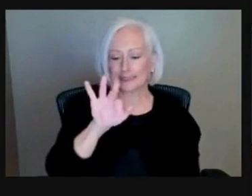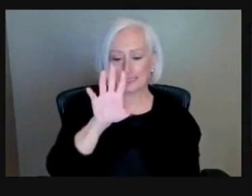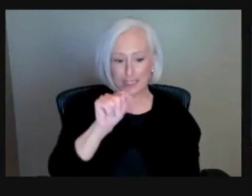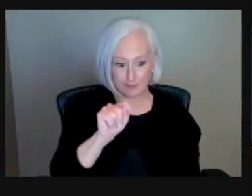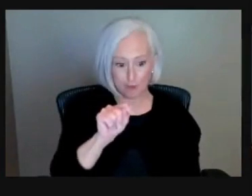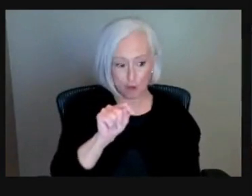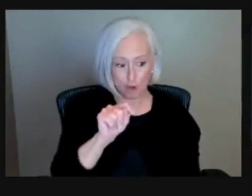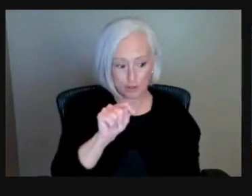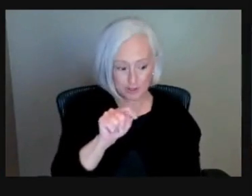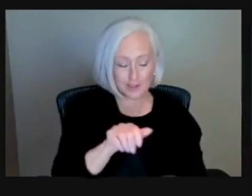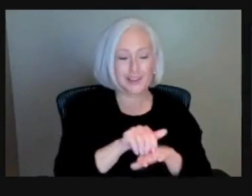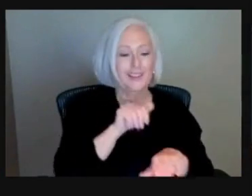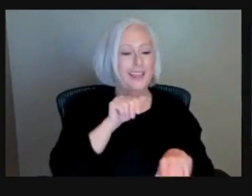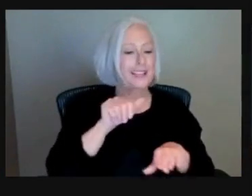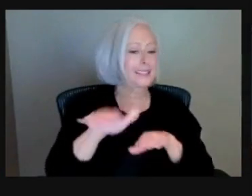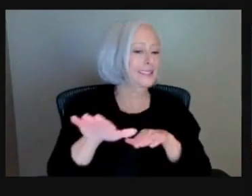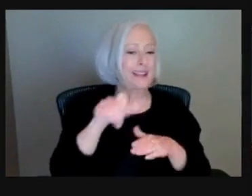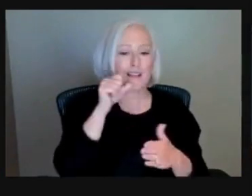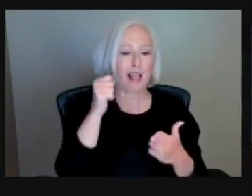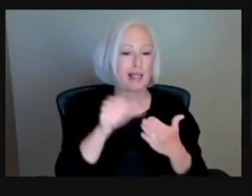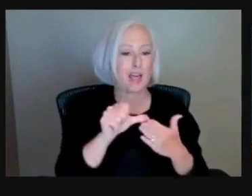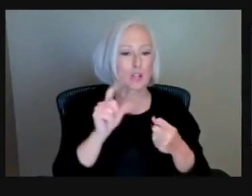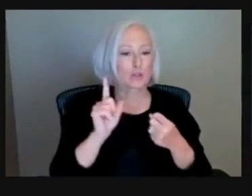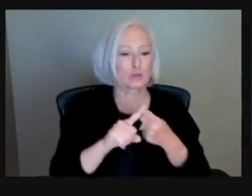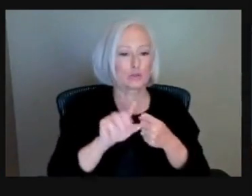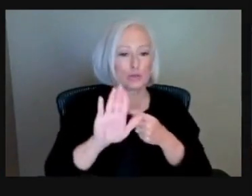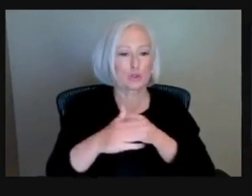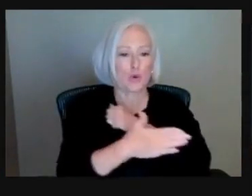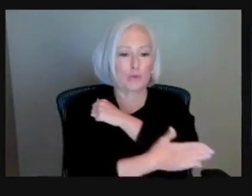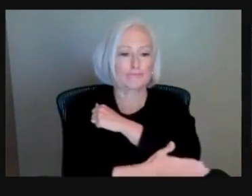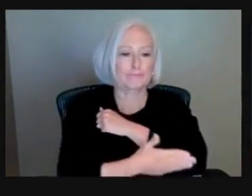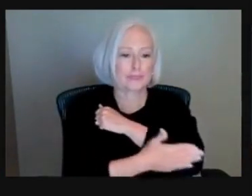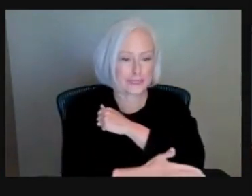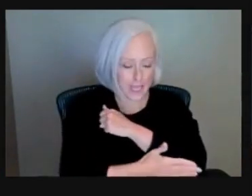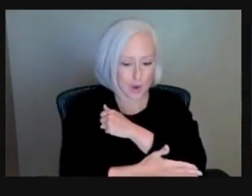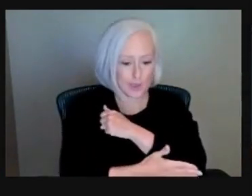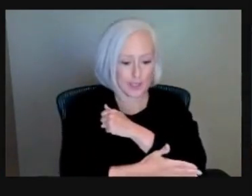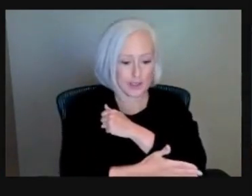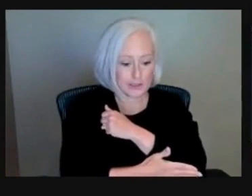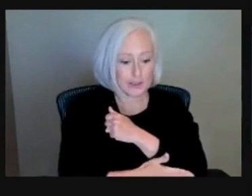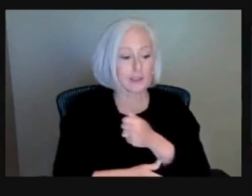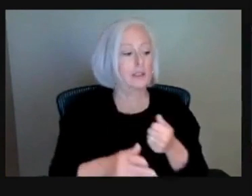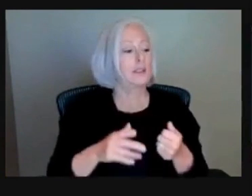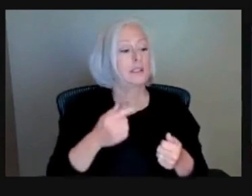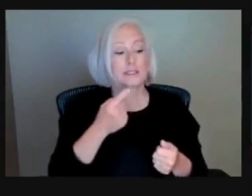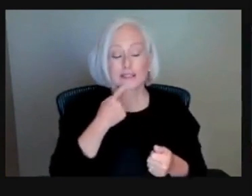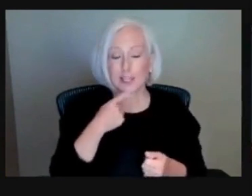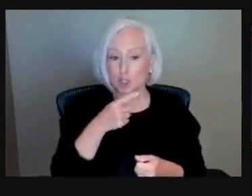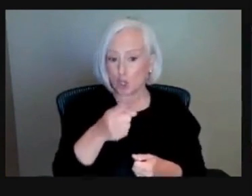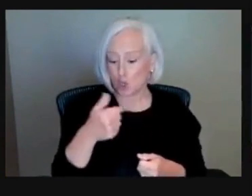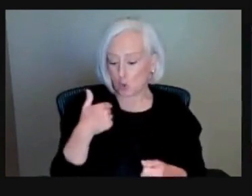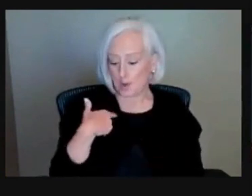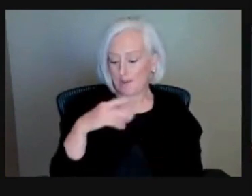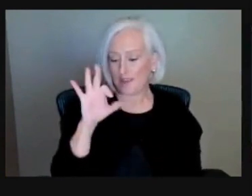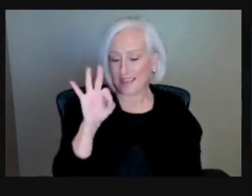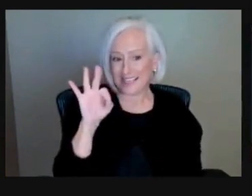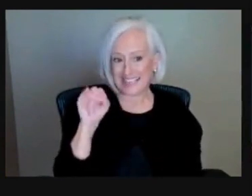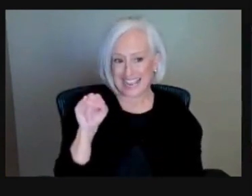you have 90 days from that date to either bring the loan current or find a solution.